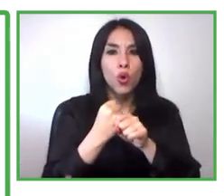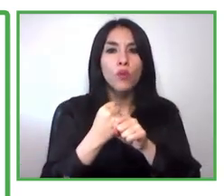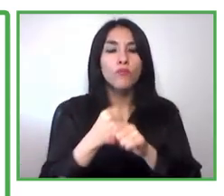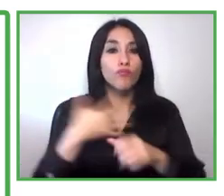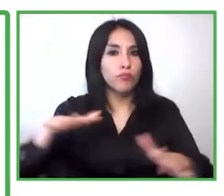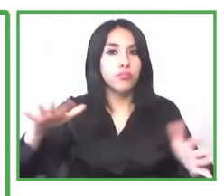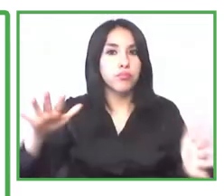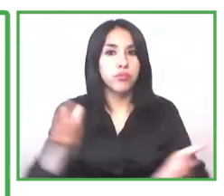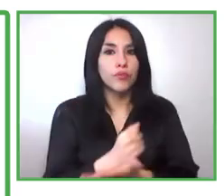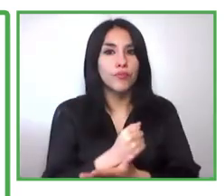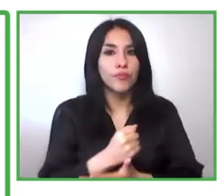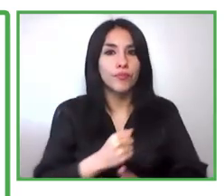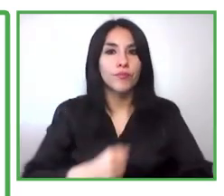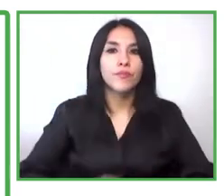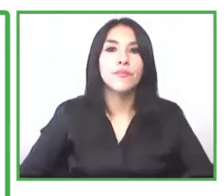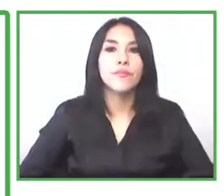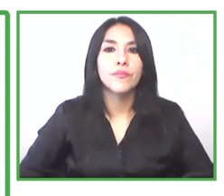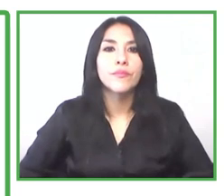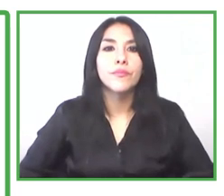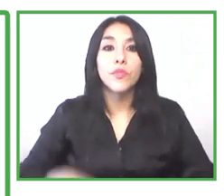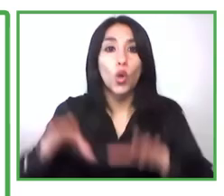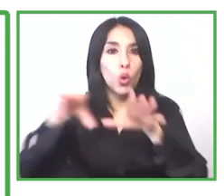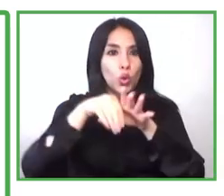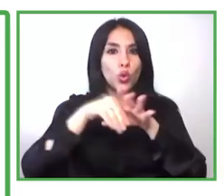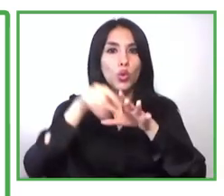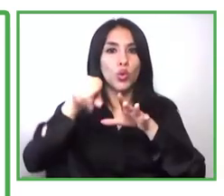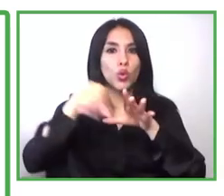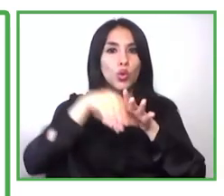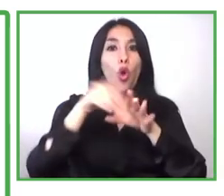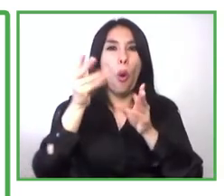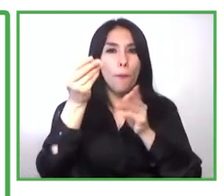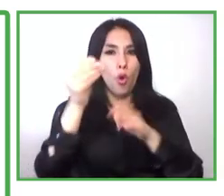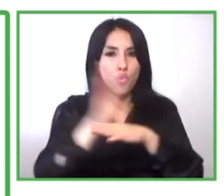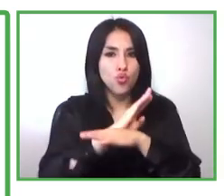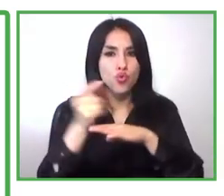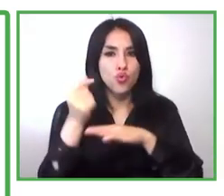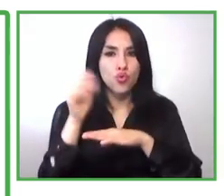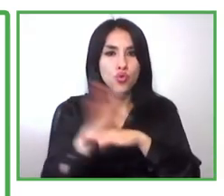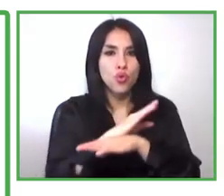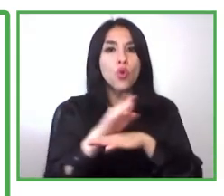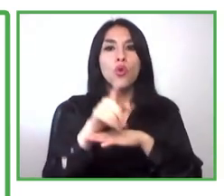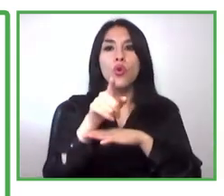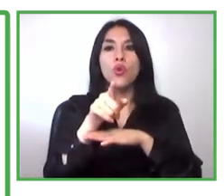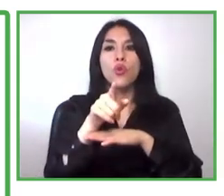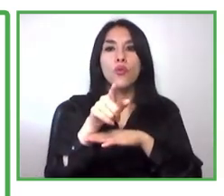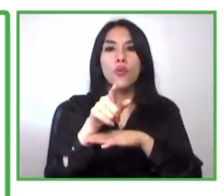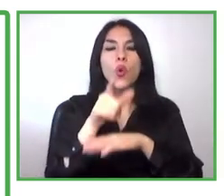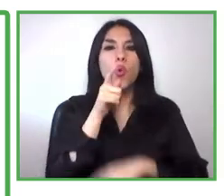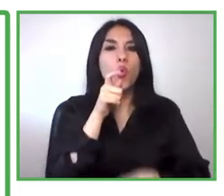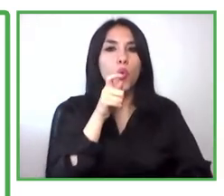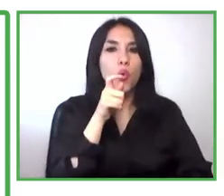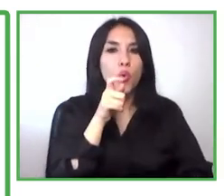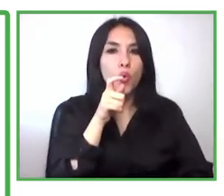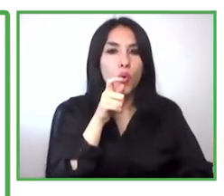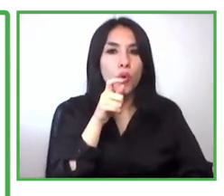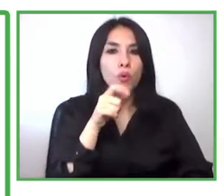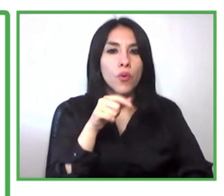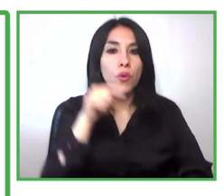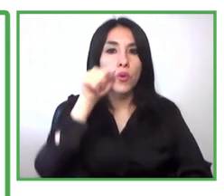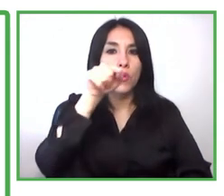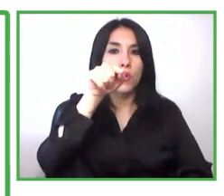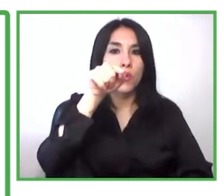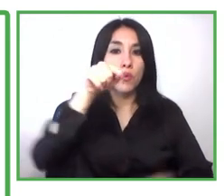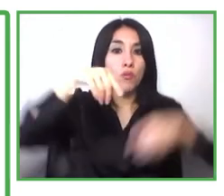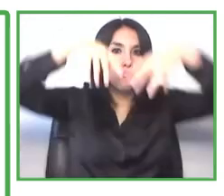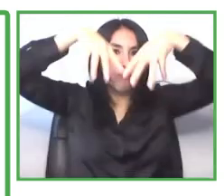labor or the employment inclusion model for disabled people had two main fronts on